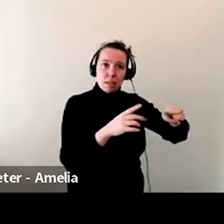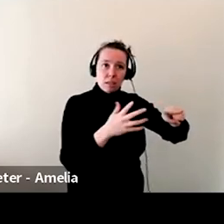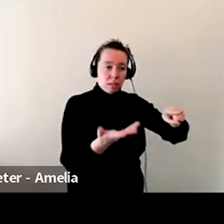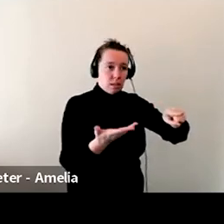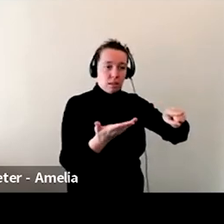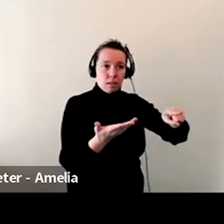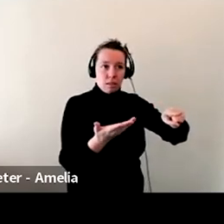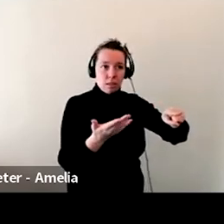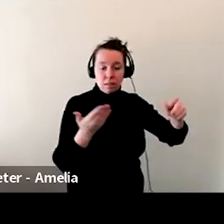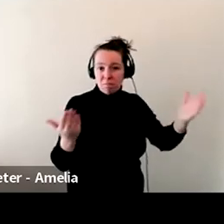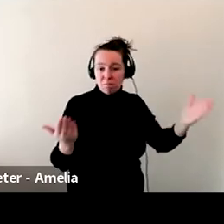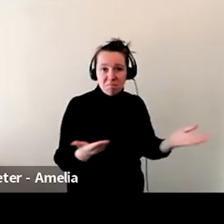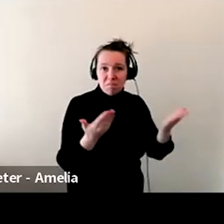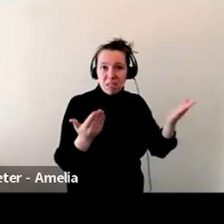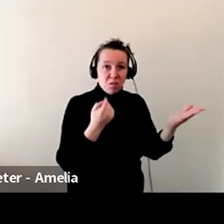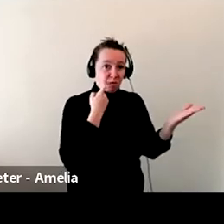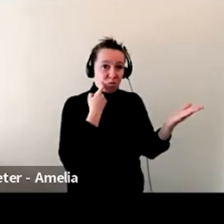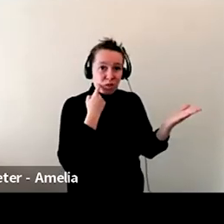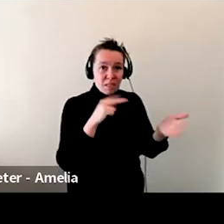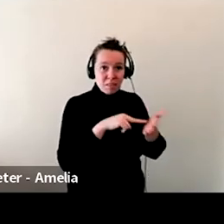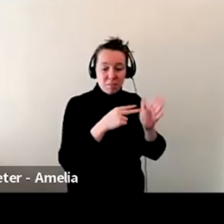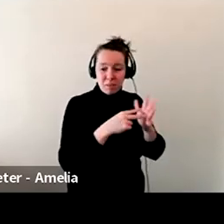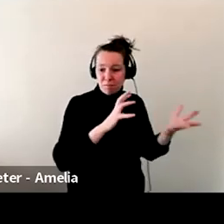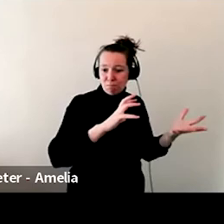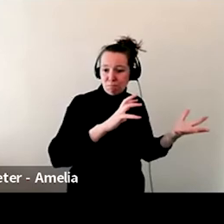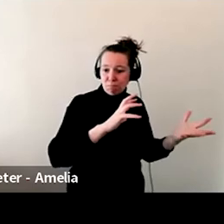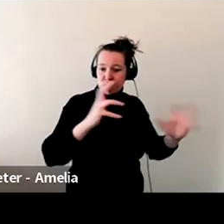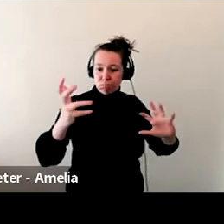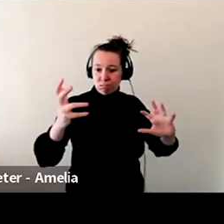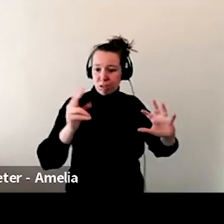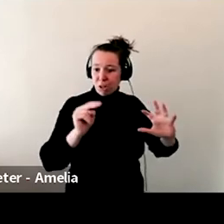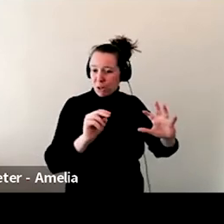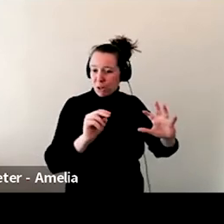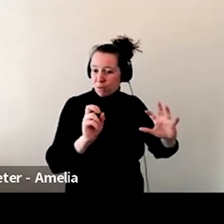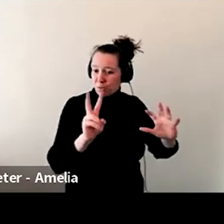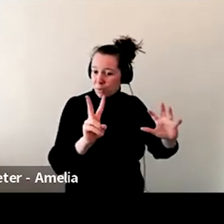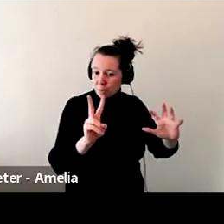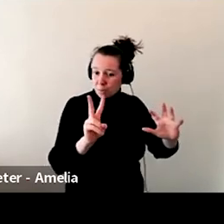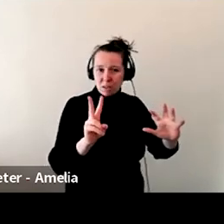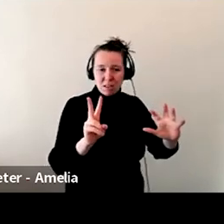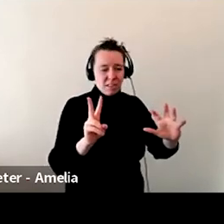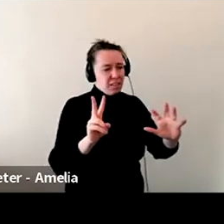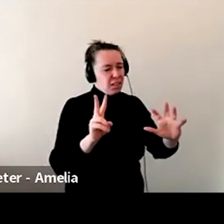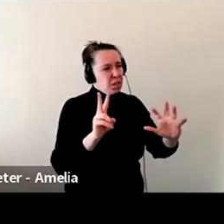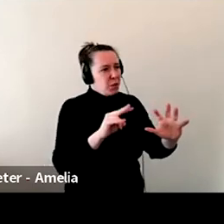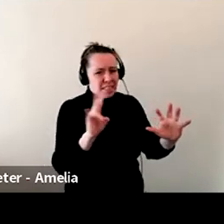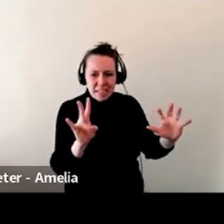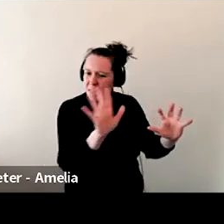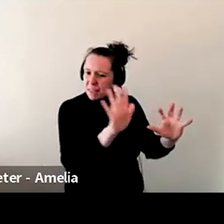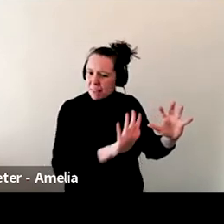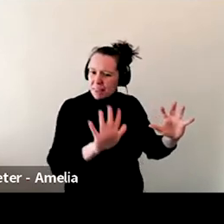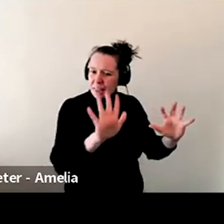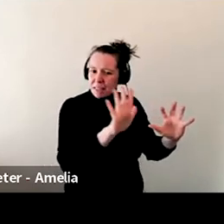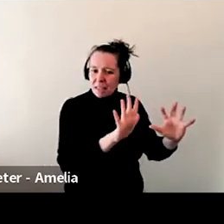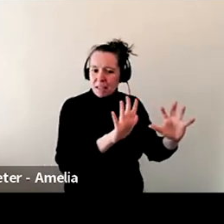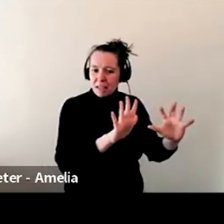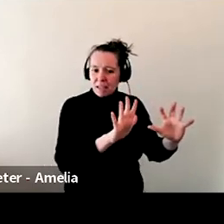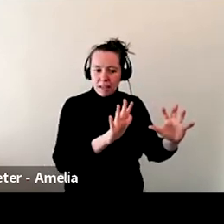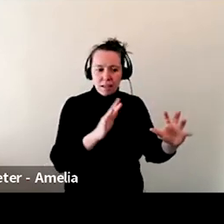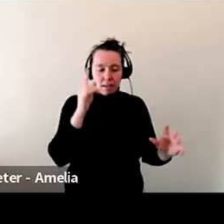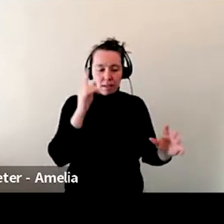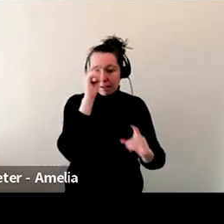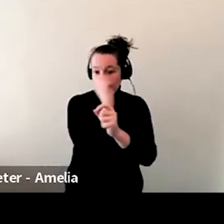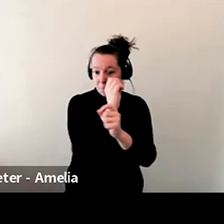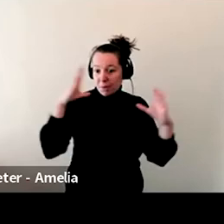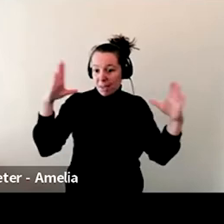here. Um, like November 27th or something like, as you can picture all my books coming